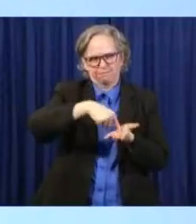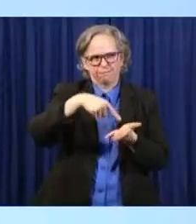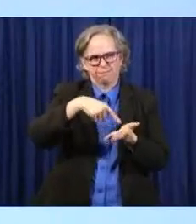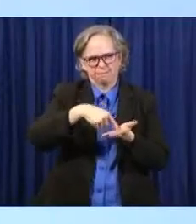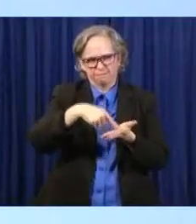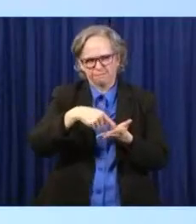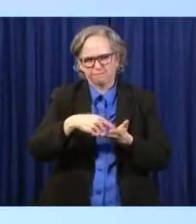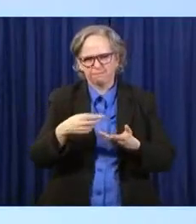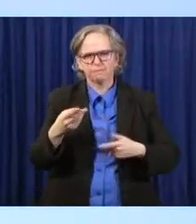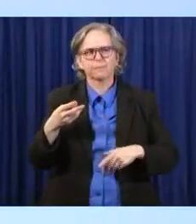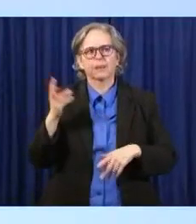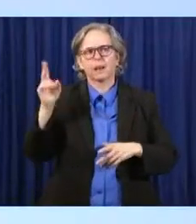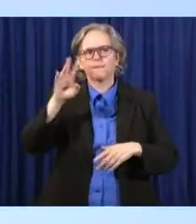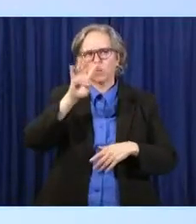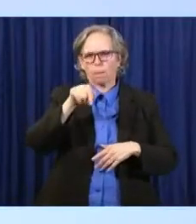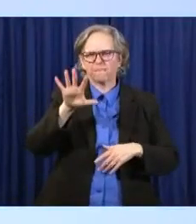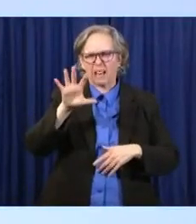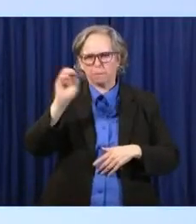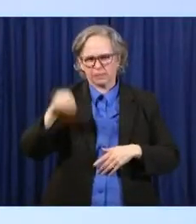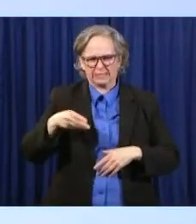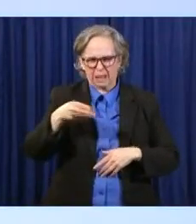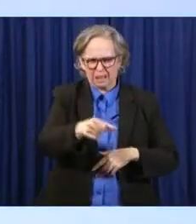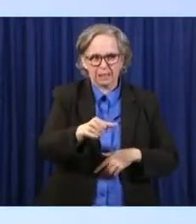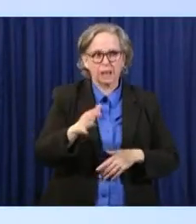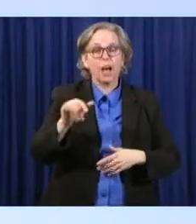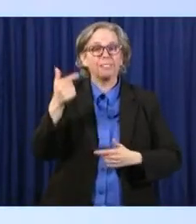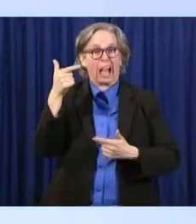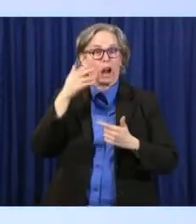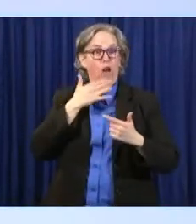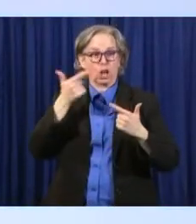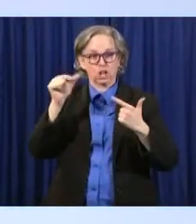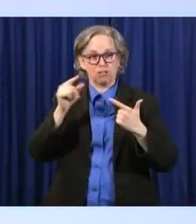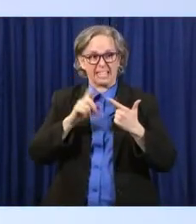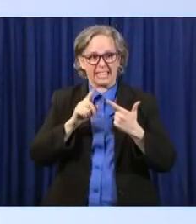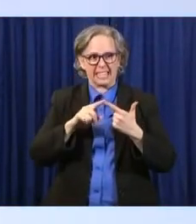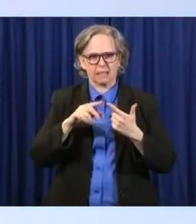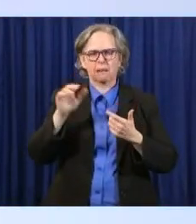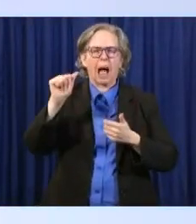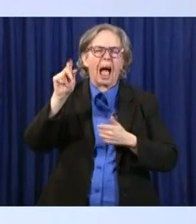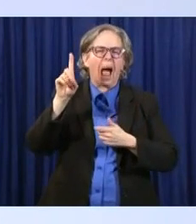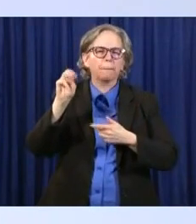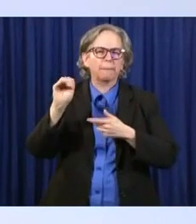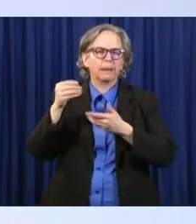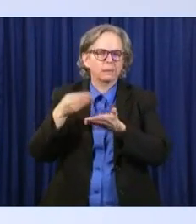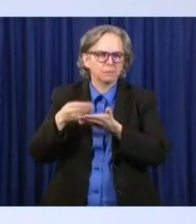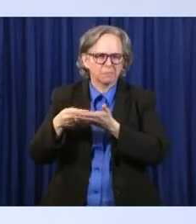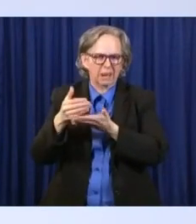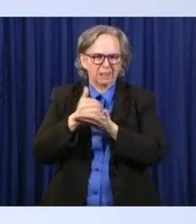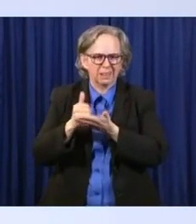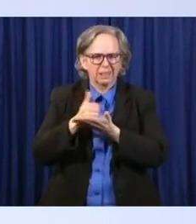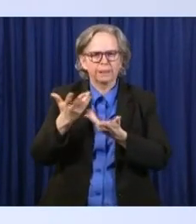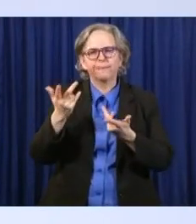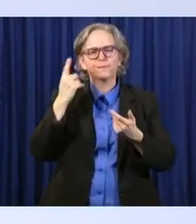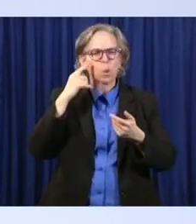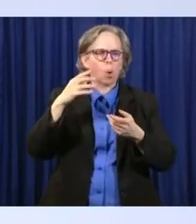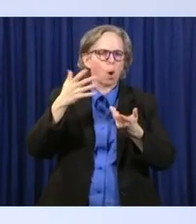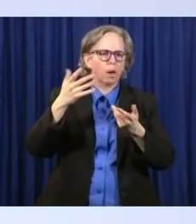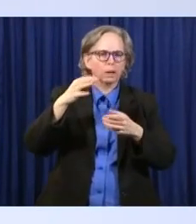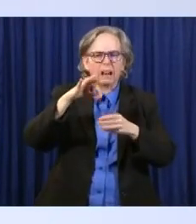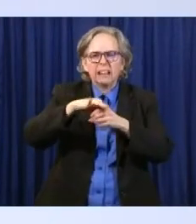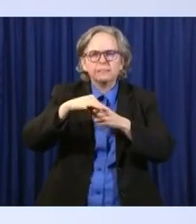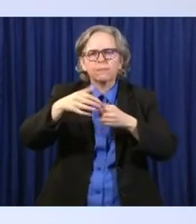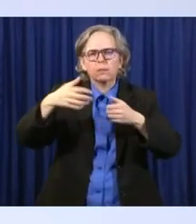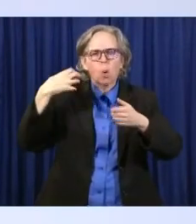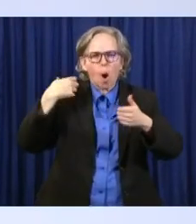The green is what you would call administration. That's all of the elected officials and the courts and